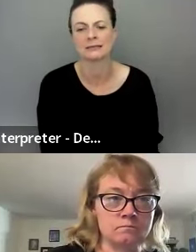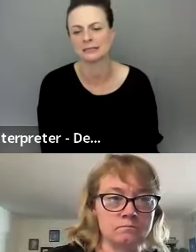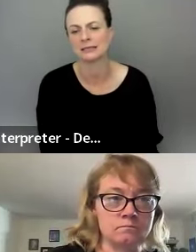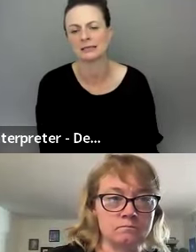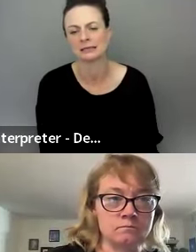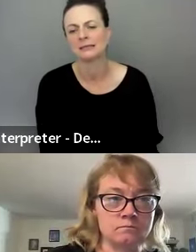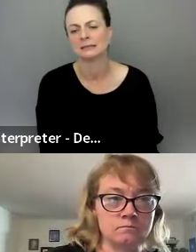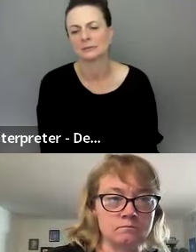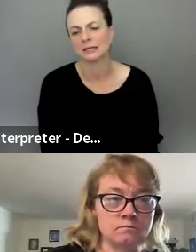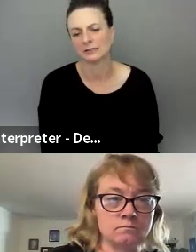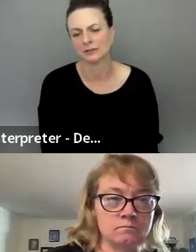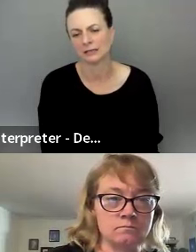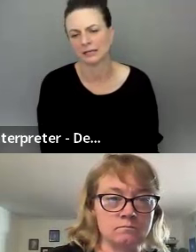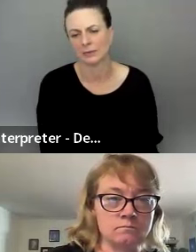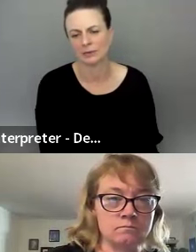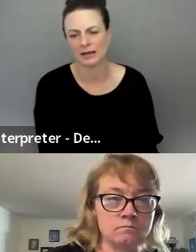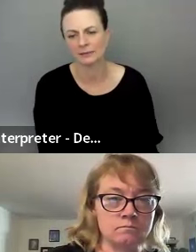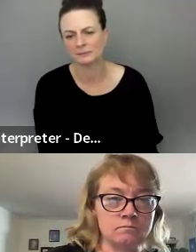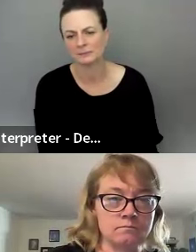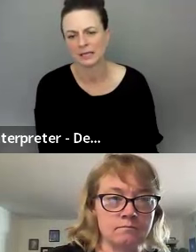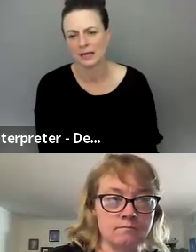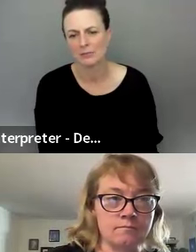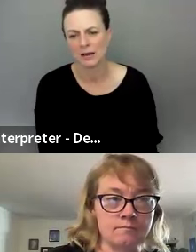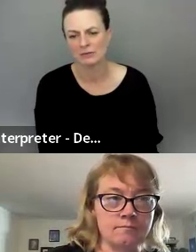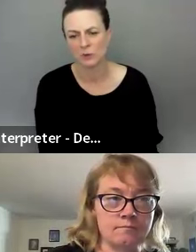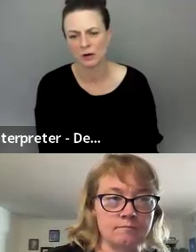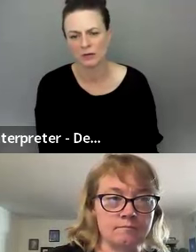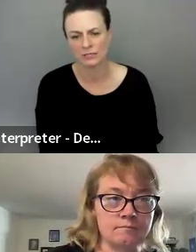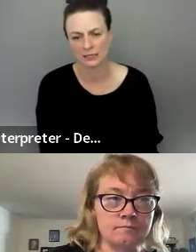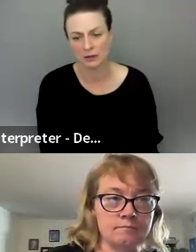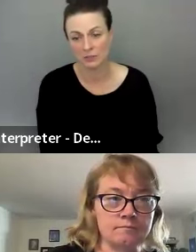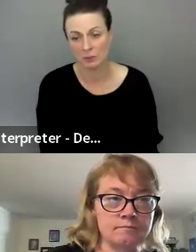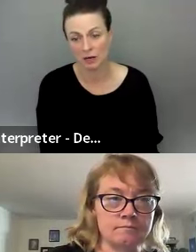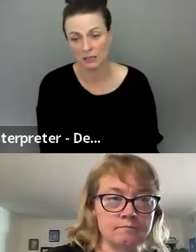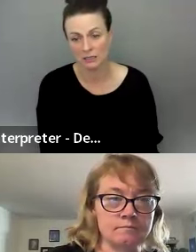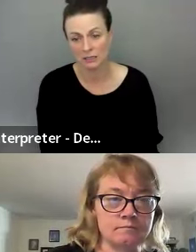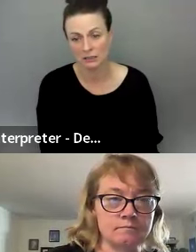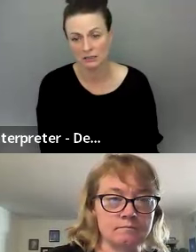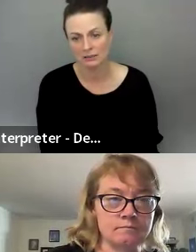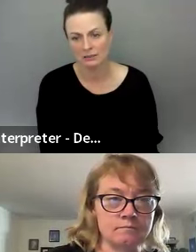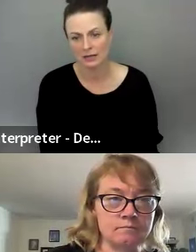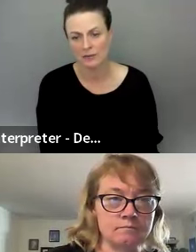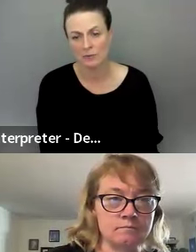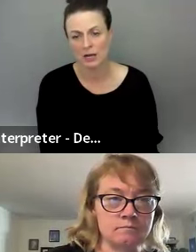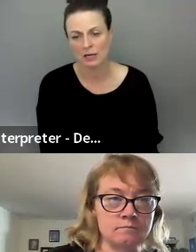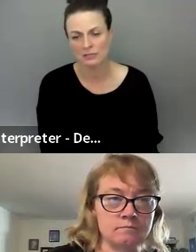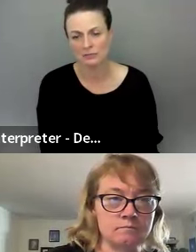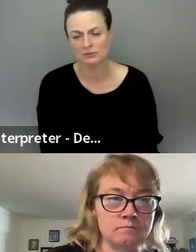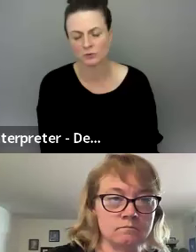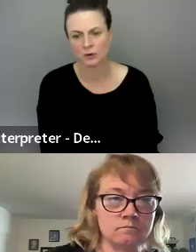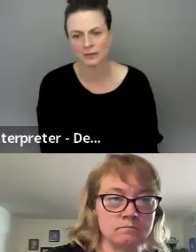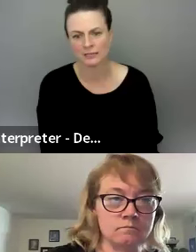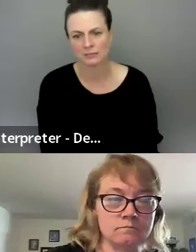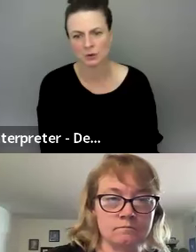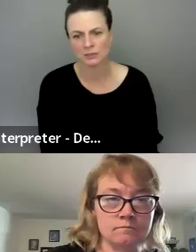it nice and easy, we can definitely help with that. But for the technology part, um, it would be awesome